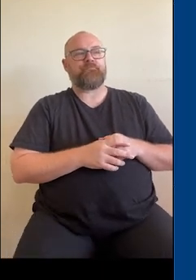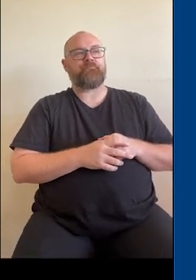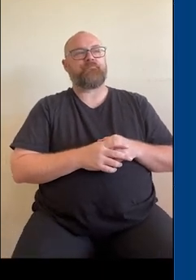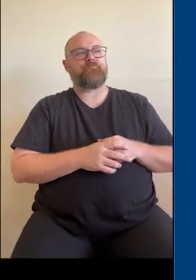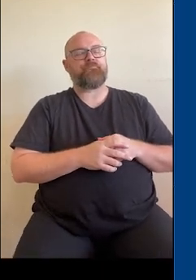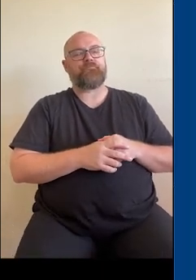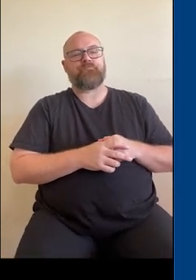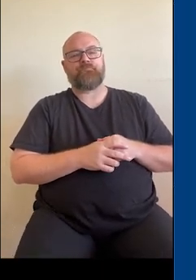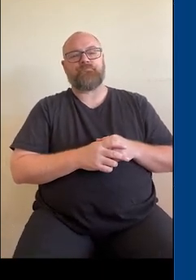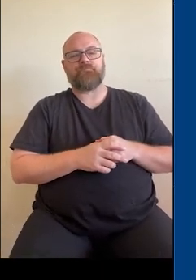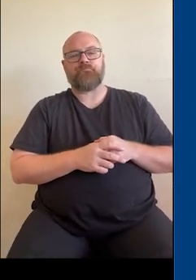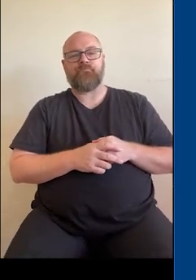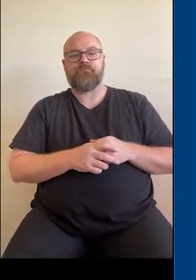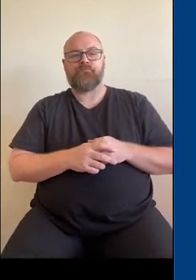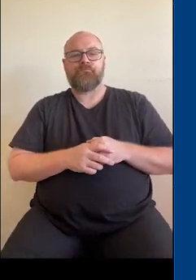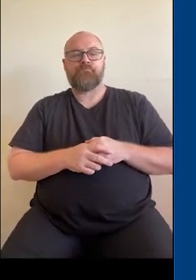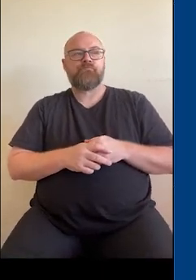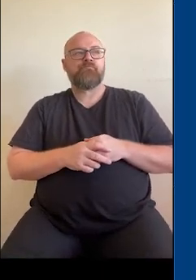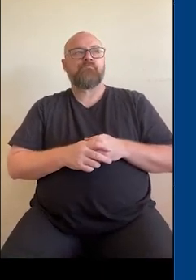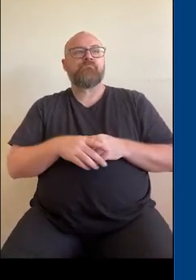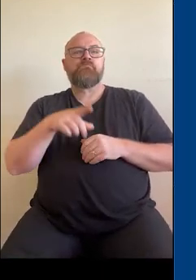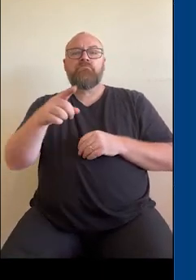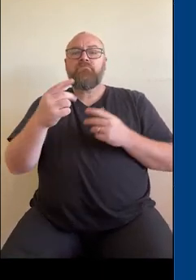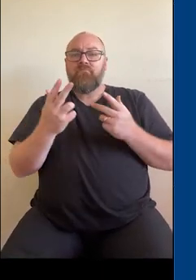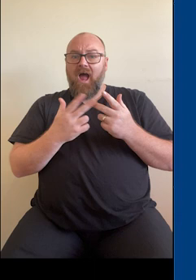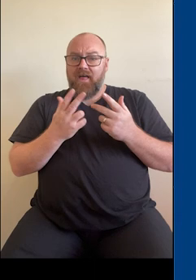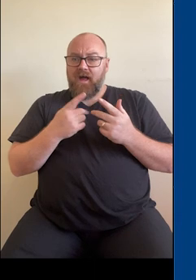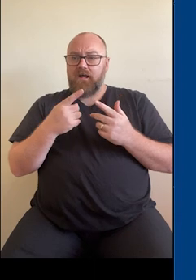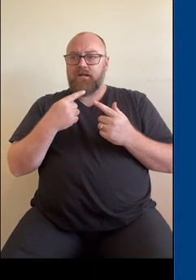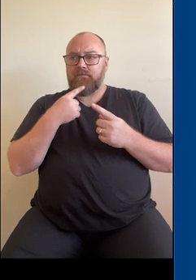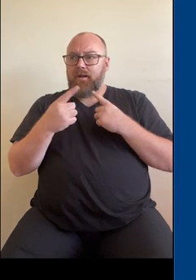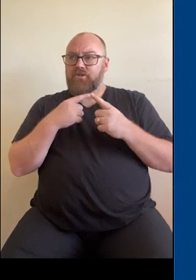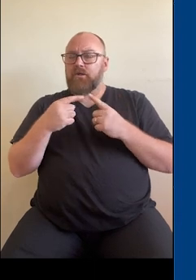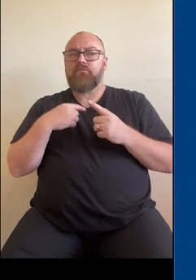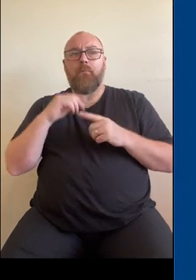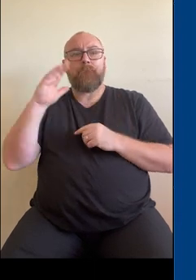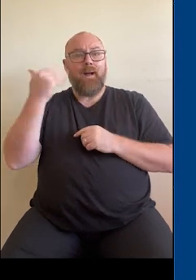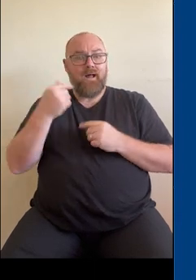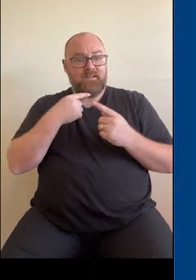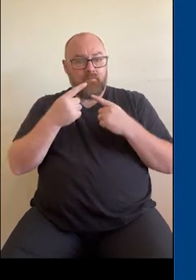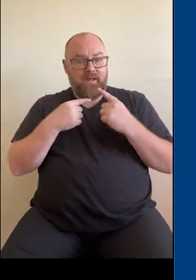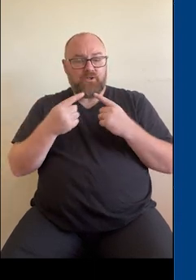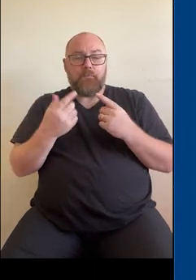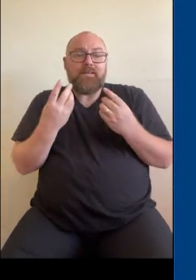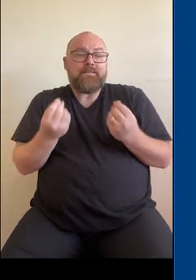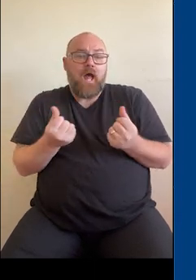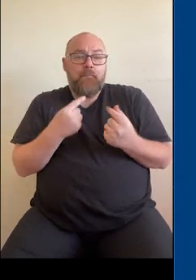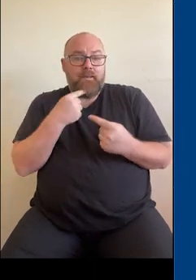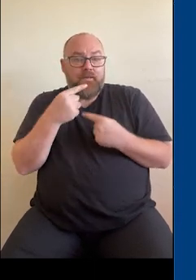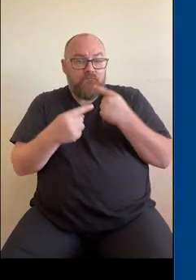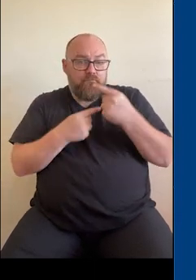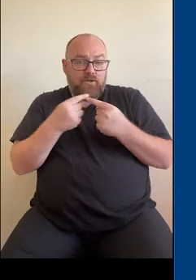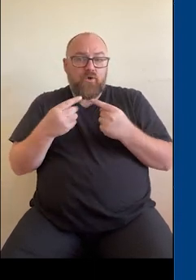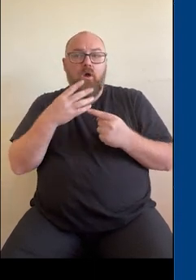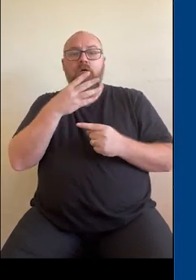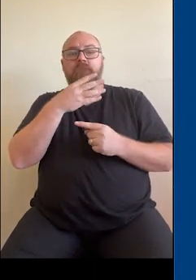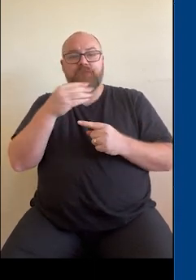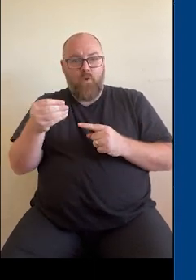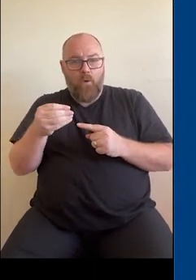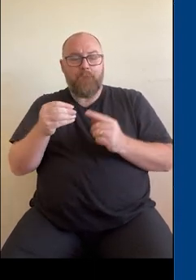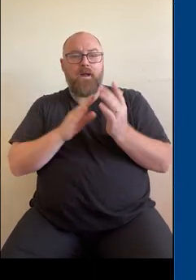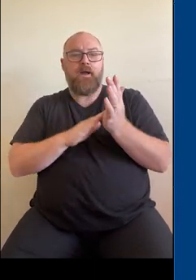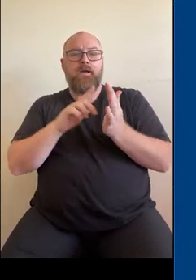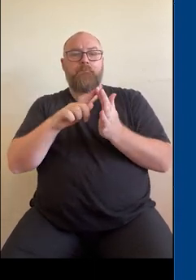created. The only other bit of retrospective information that can come in is some of the information that flows through from